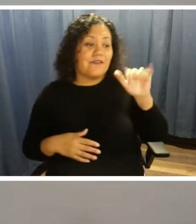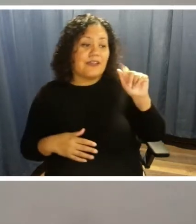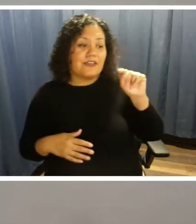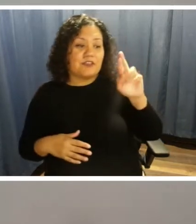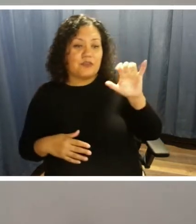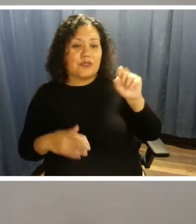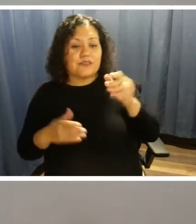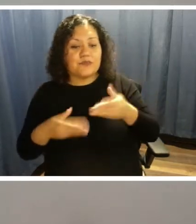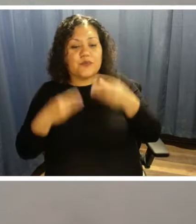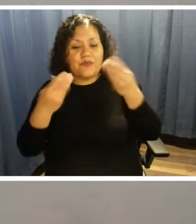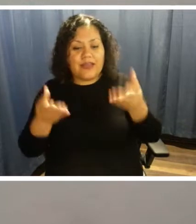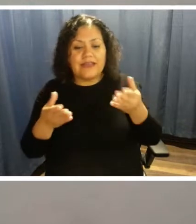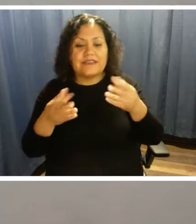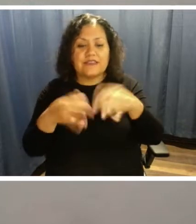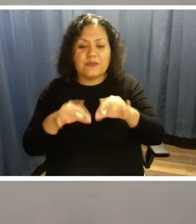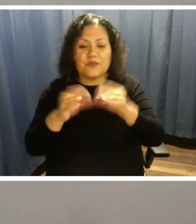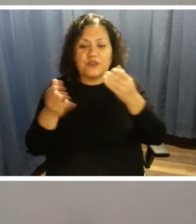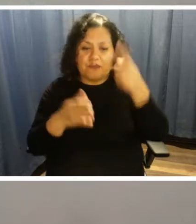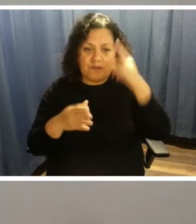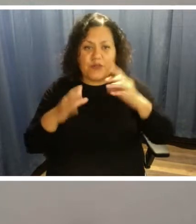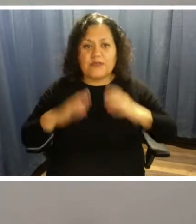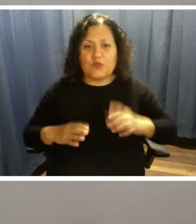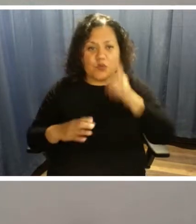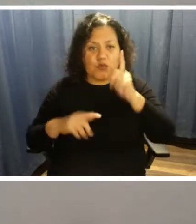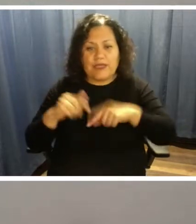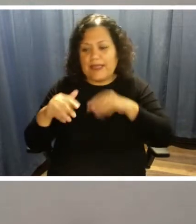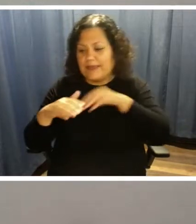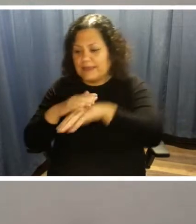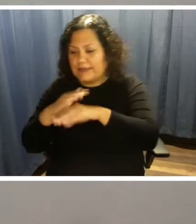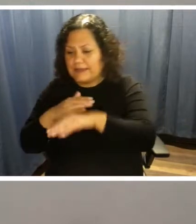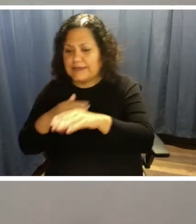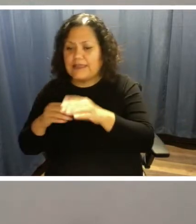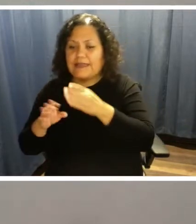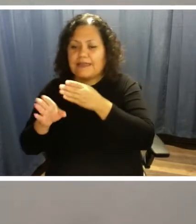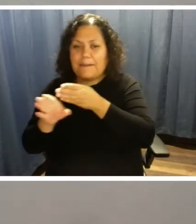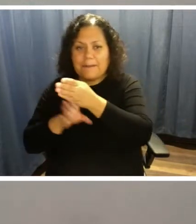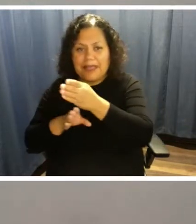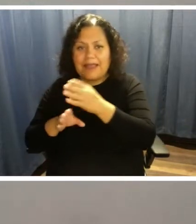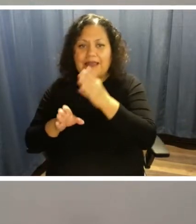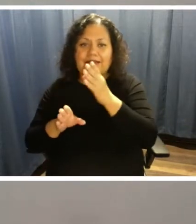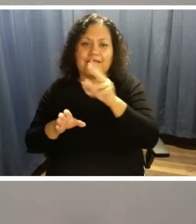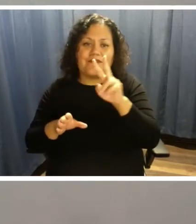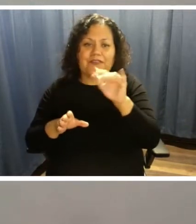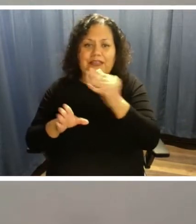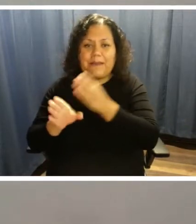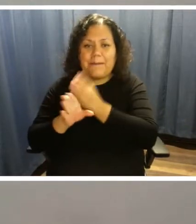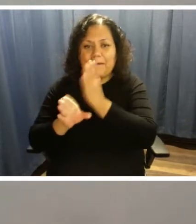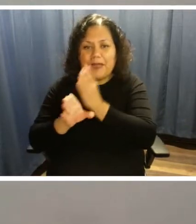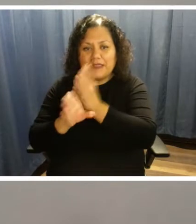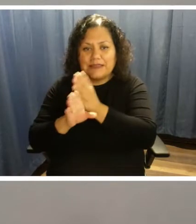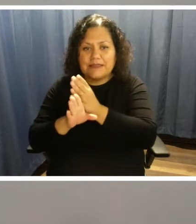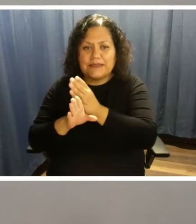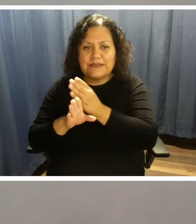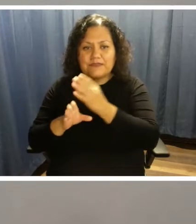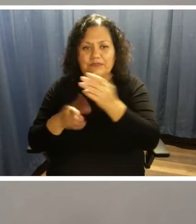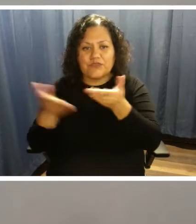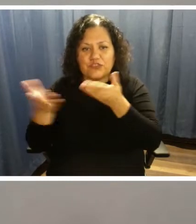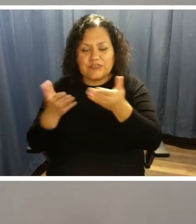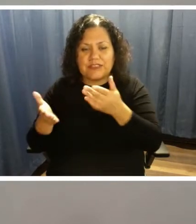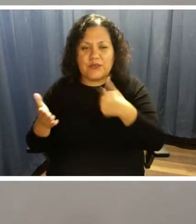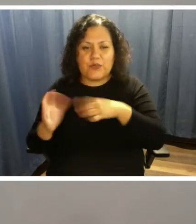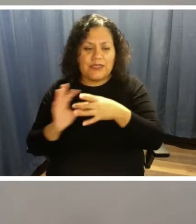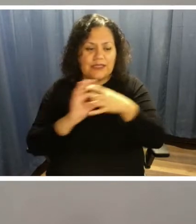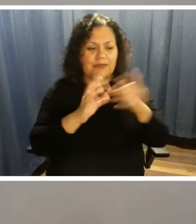service for customers who cannot access VIA's mainline bus service. We connect people to medical, social, and essential